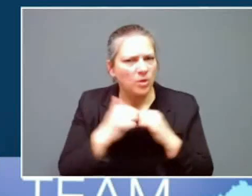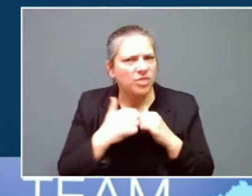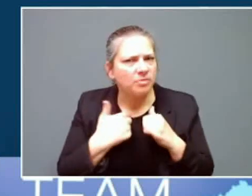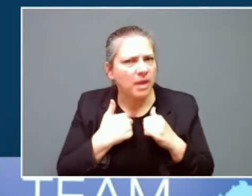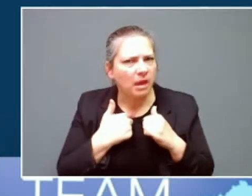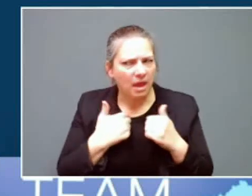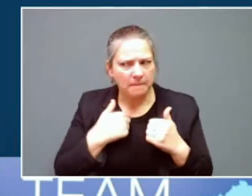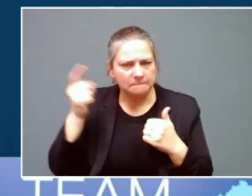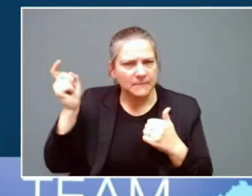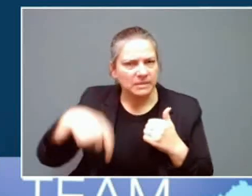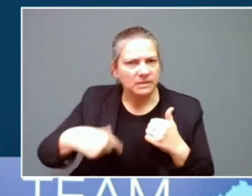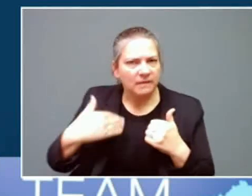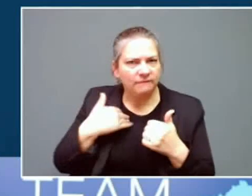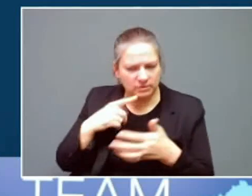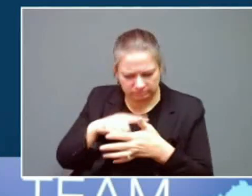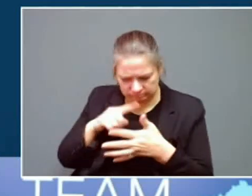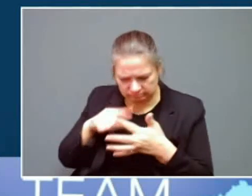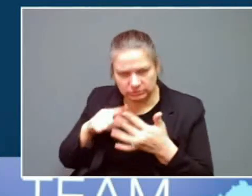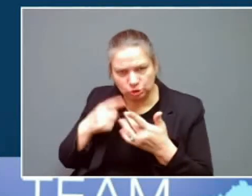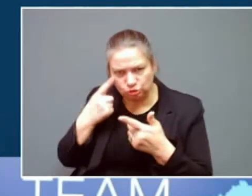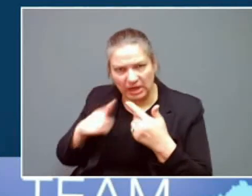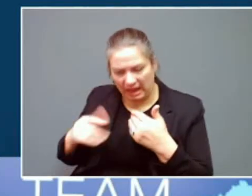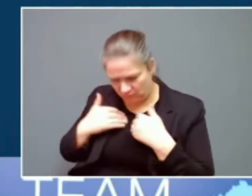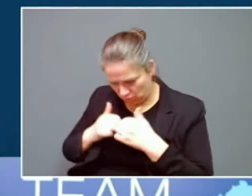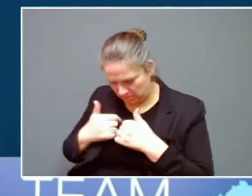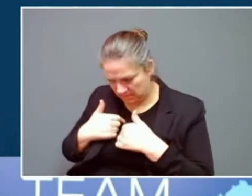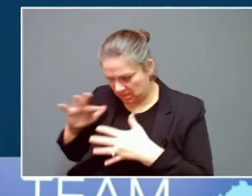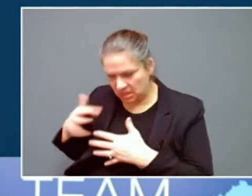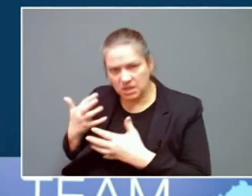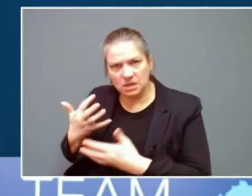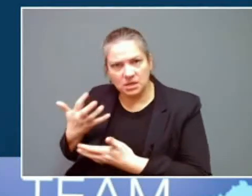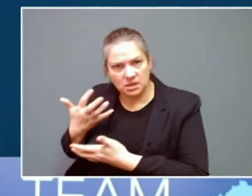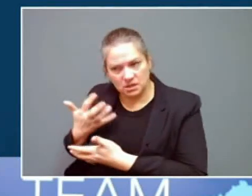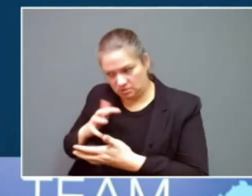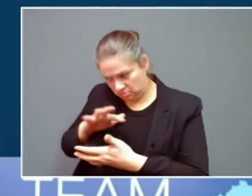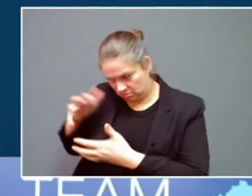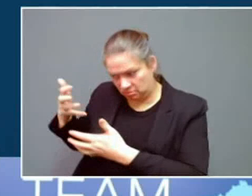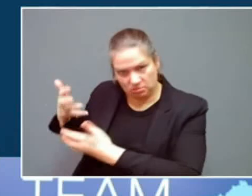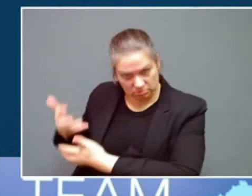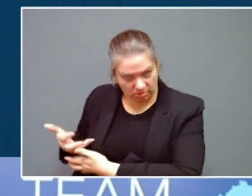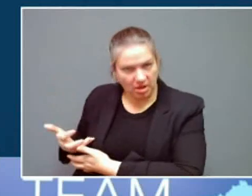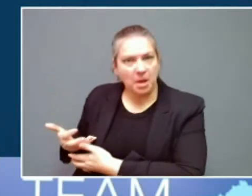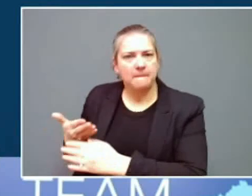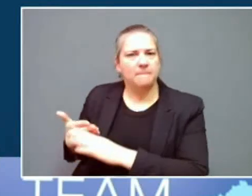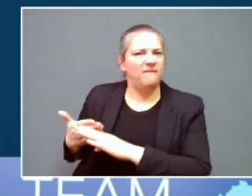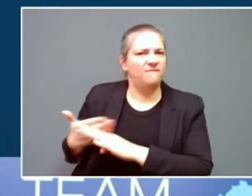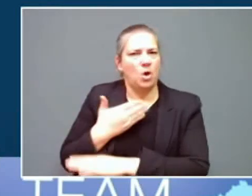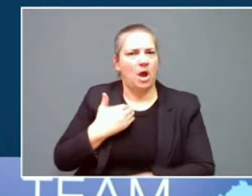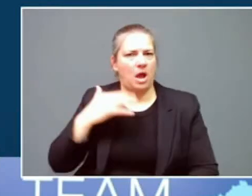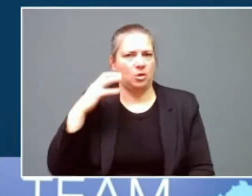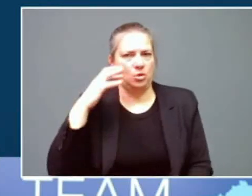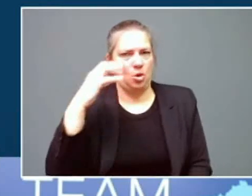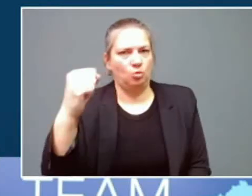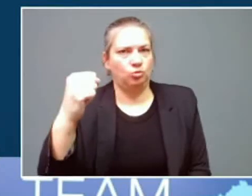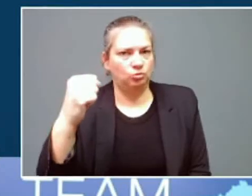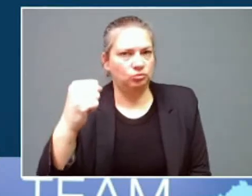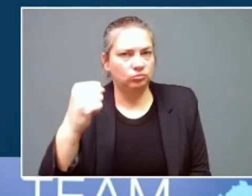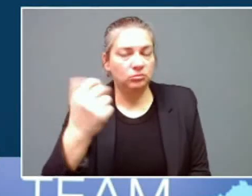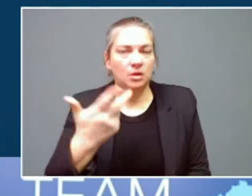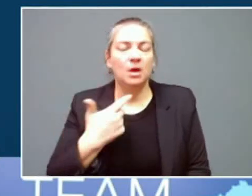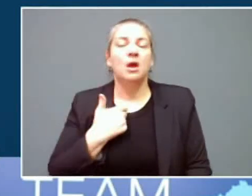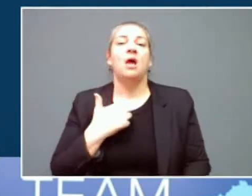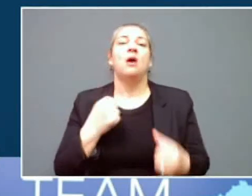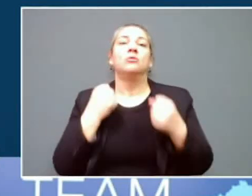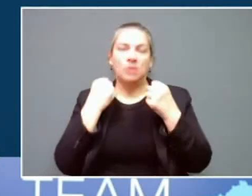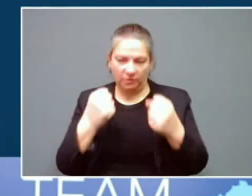where our transportation cabinet and our National Guard and our state police cannot interdict large areas of interstate.